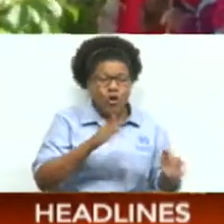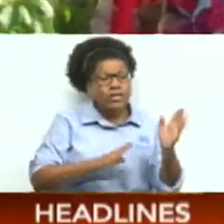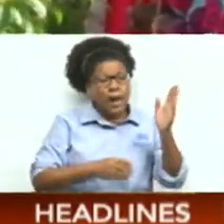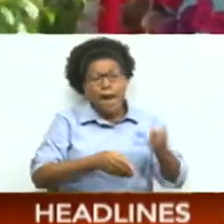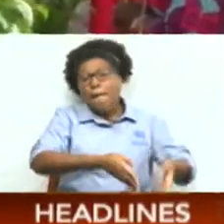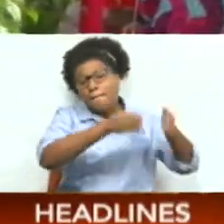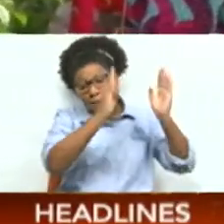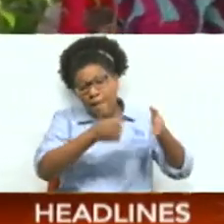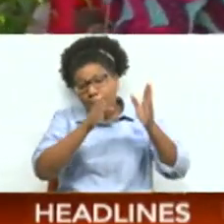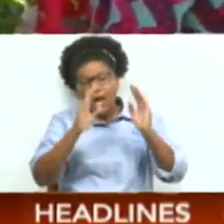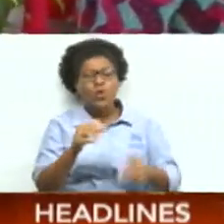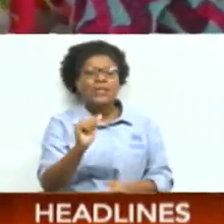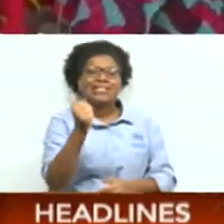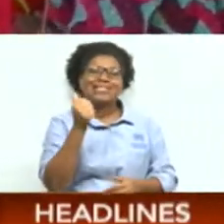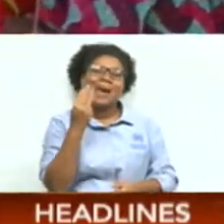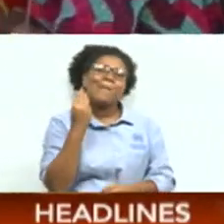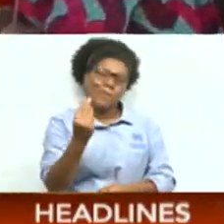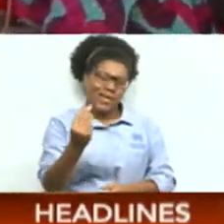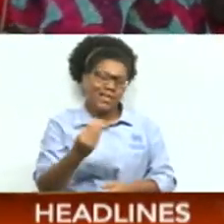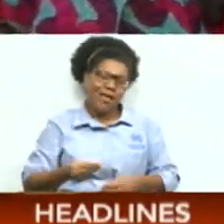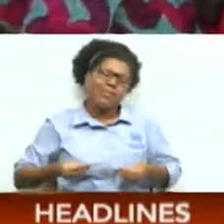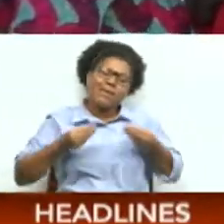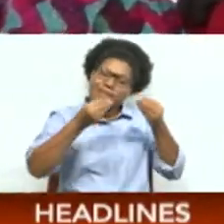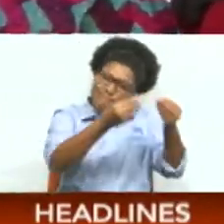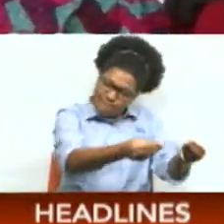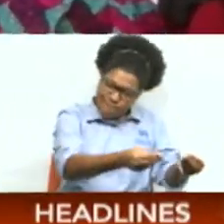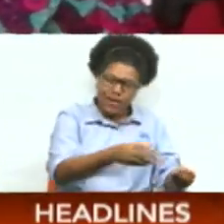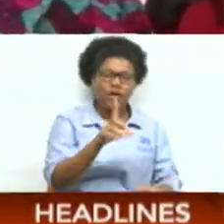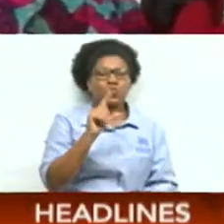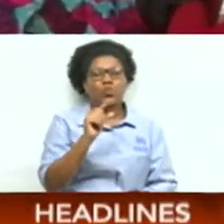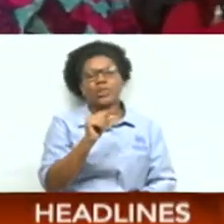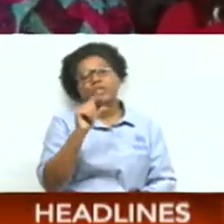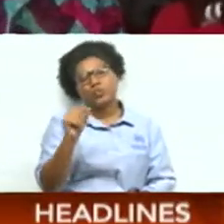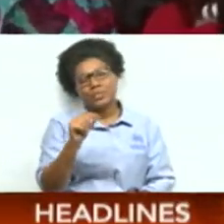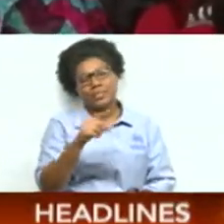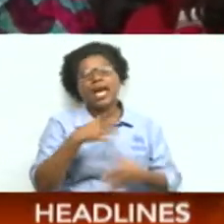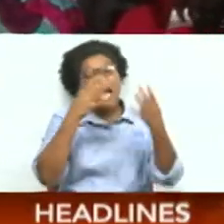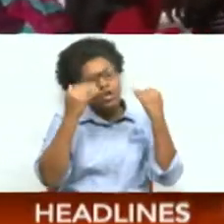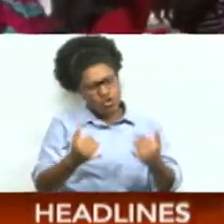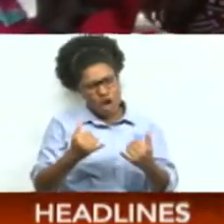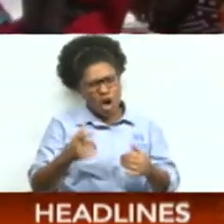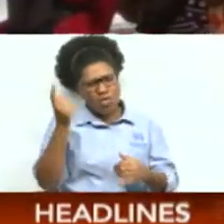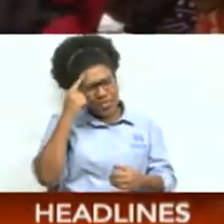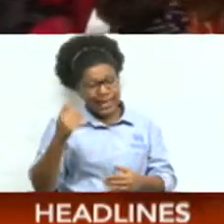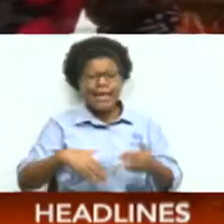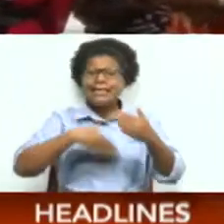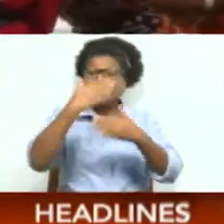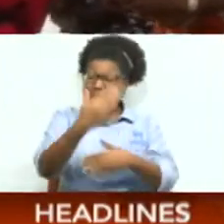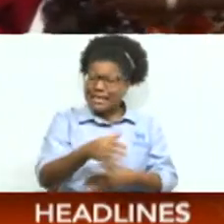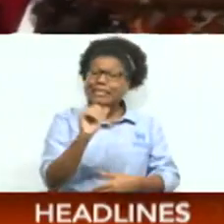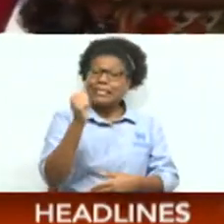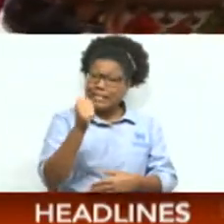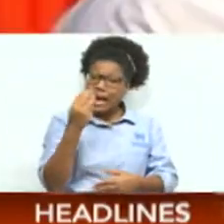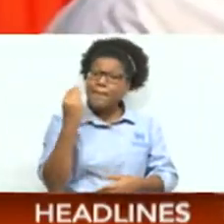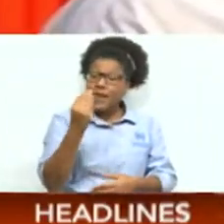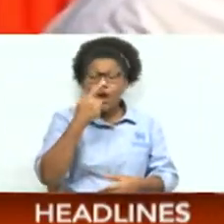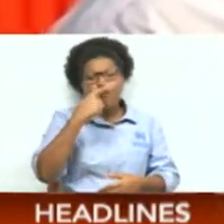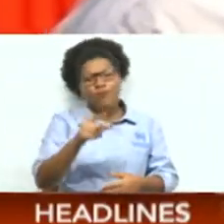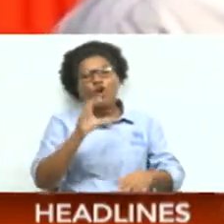$10 million given to the community in 2020, and he would now consider the next $10 million for their cathedral.